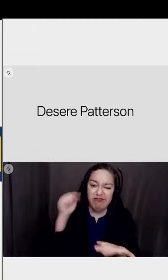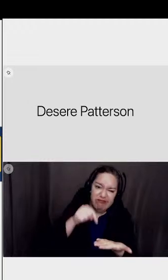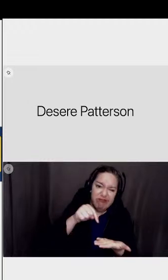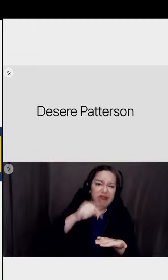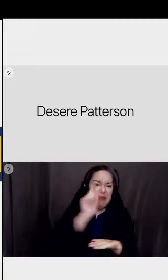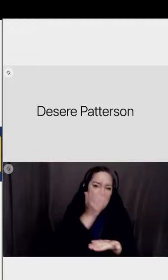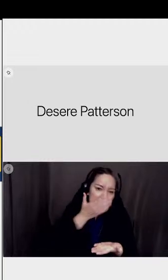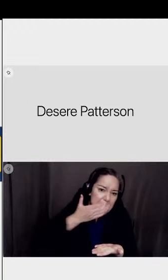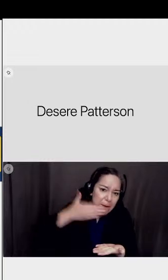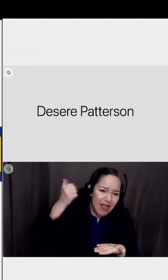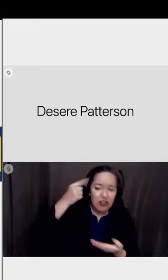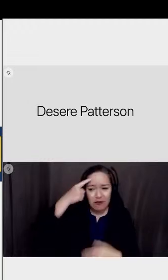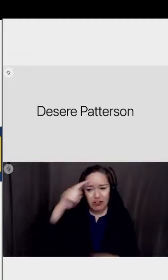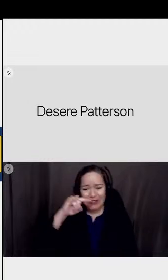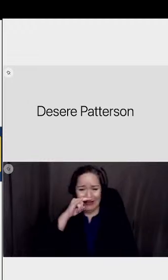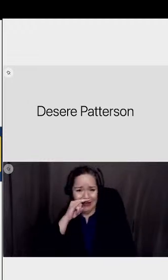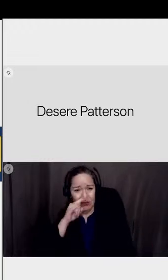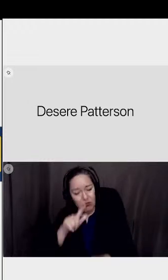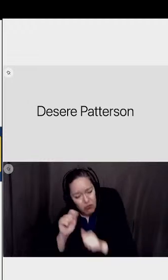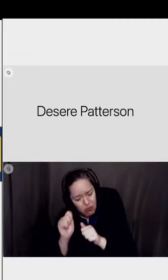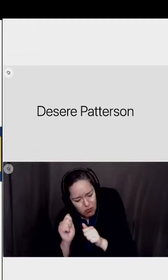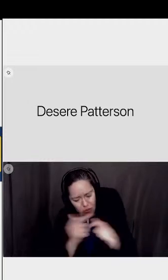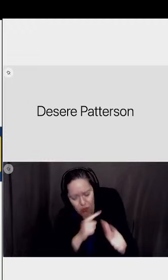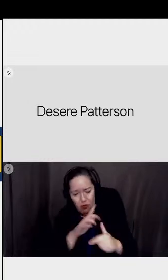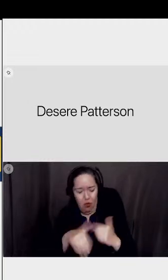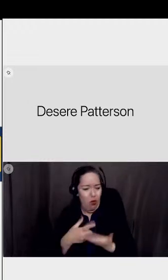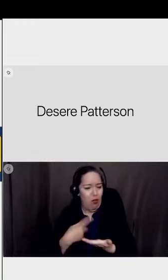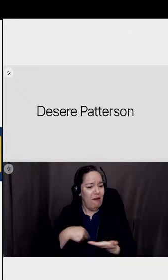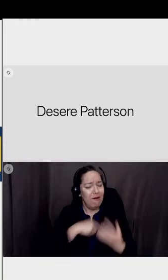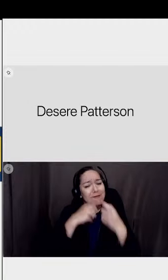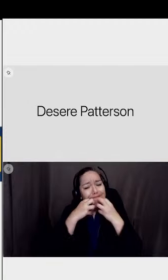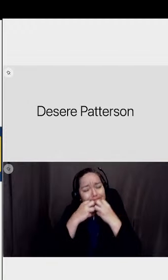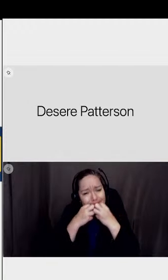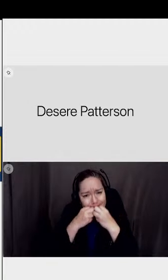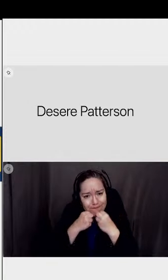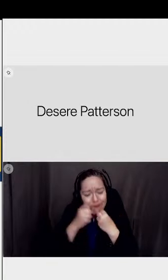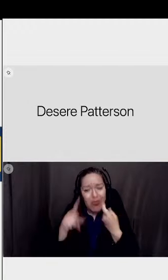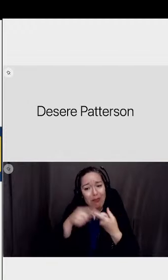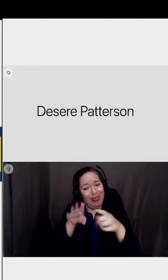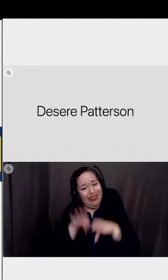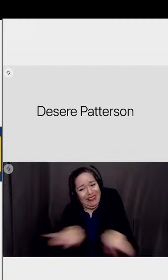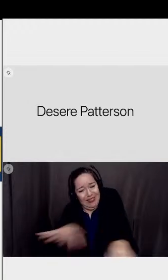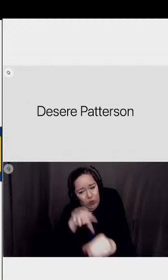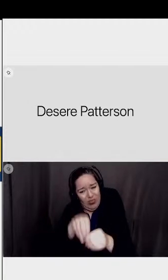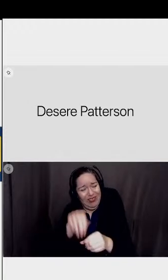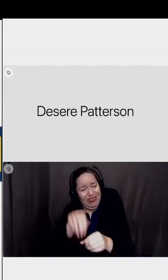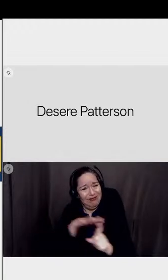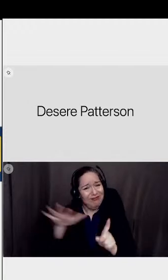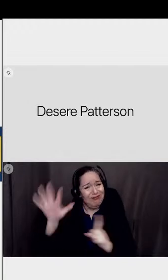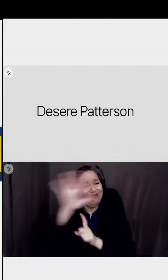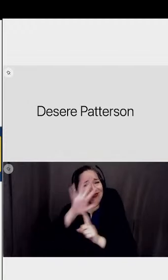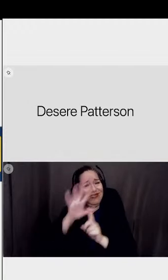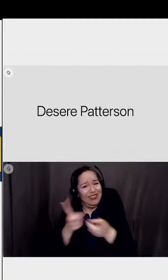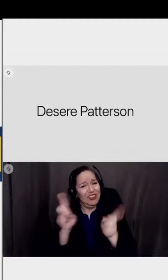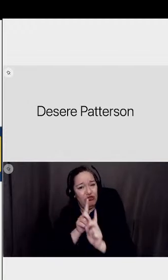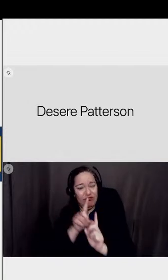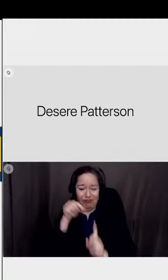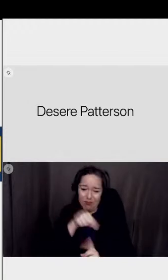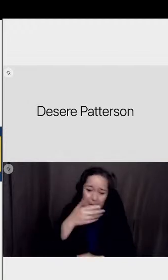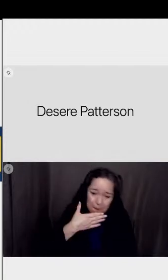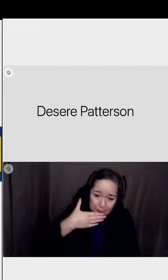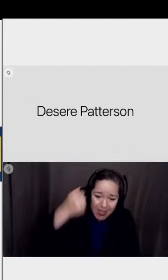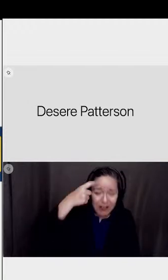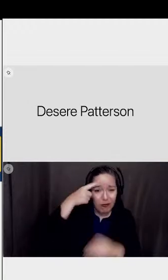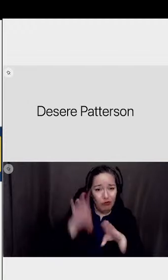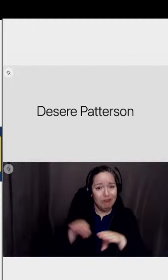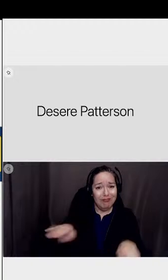all of us care about the kids in this district and i think that this is the best thing for kids and if we're all going